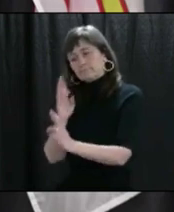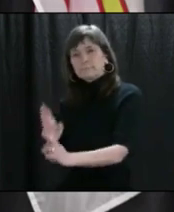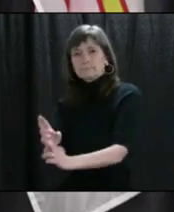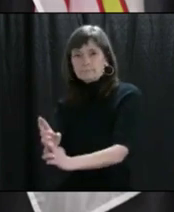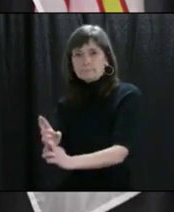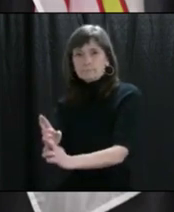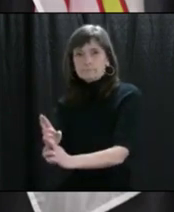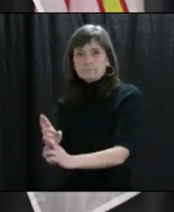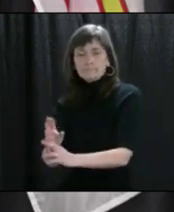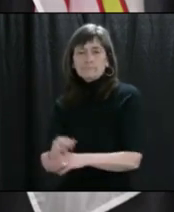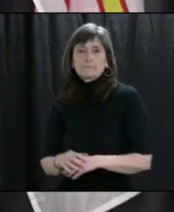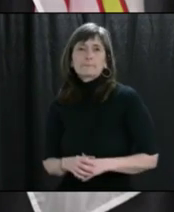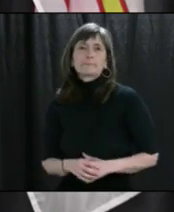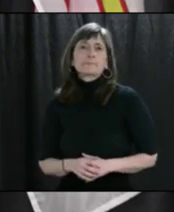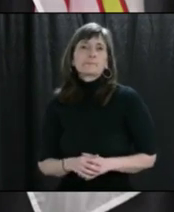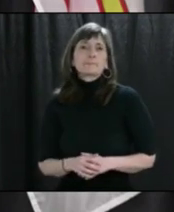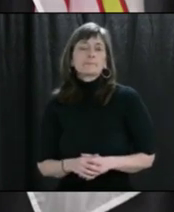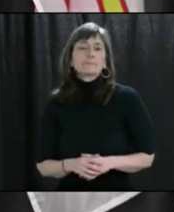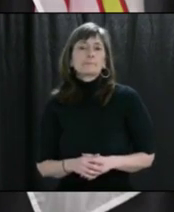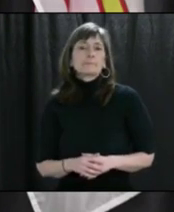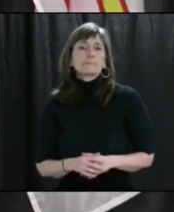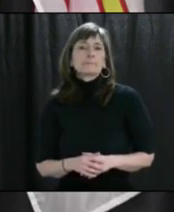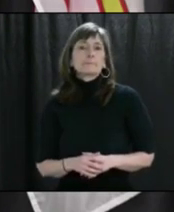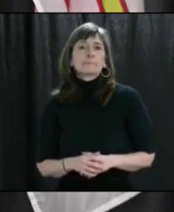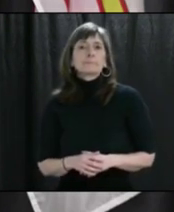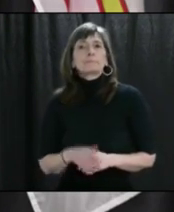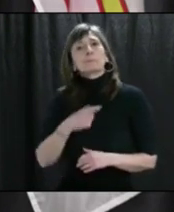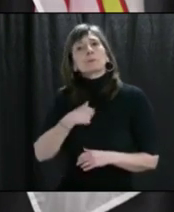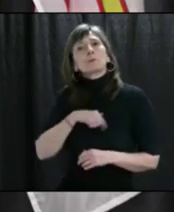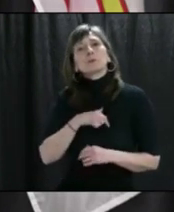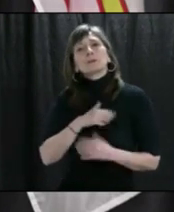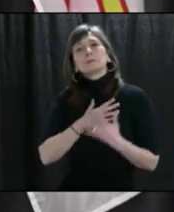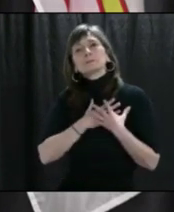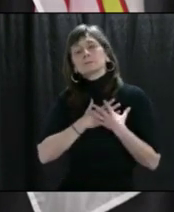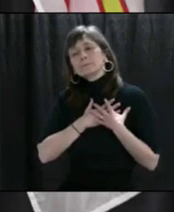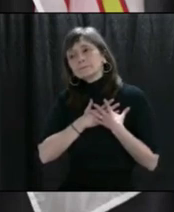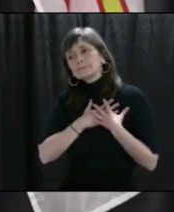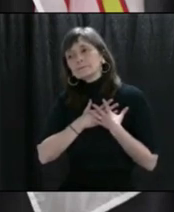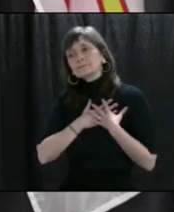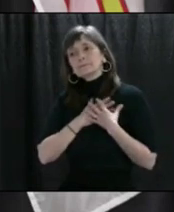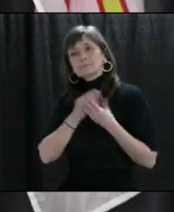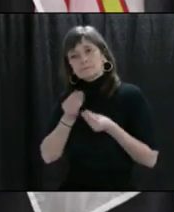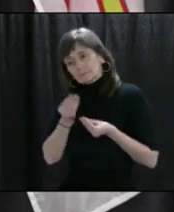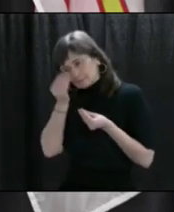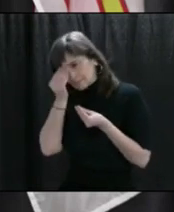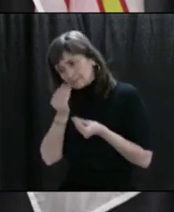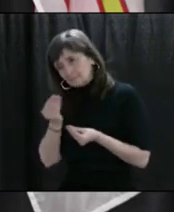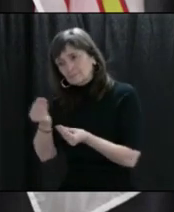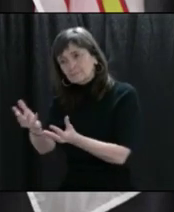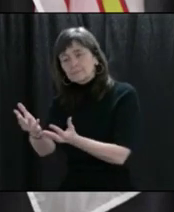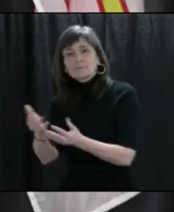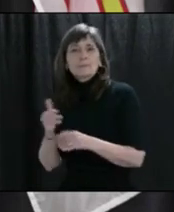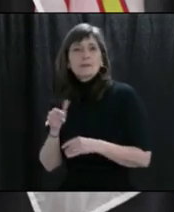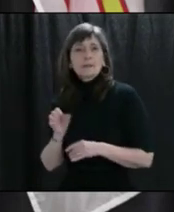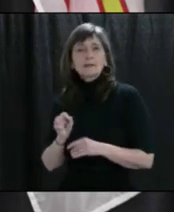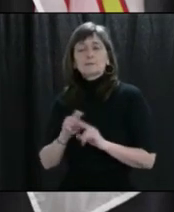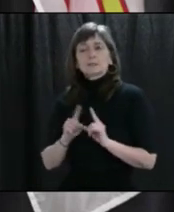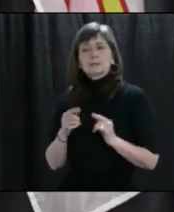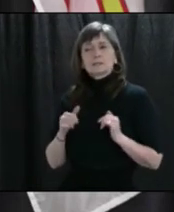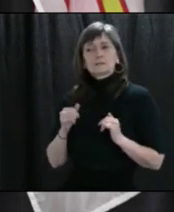wishes. As we send this family our sympathy, let us remember the importance